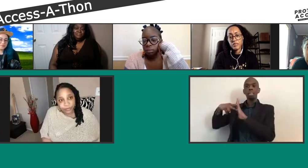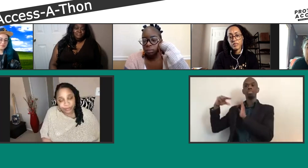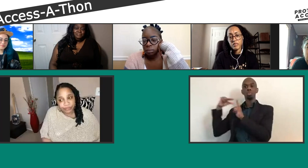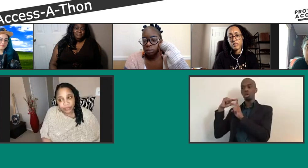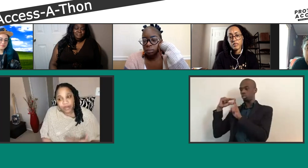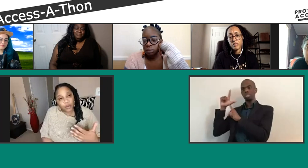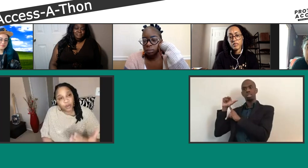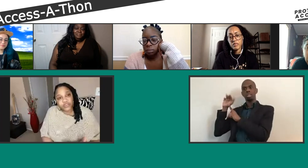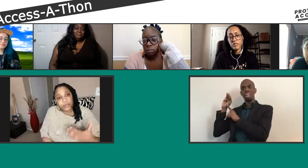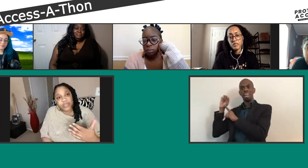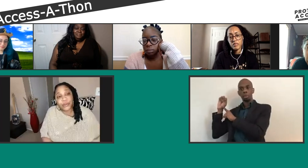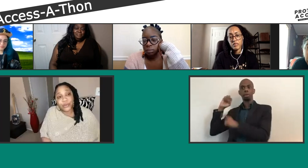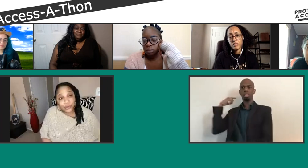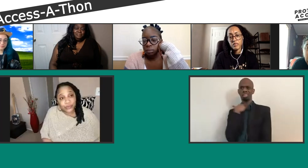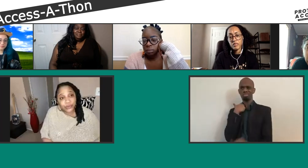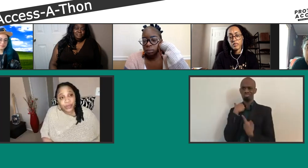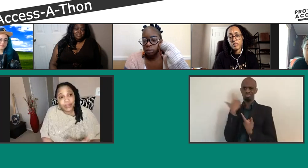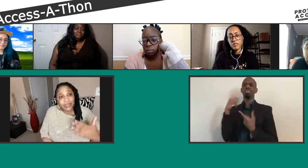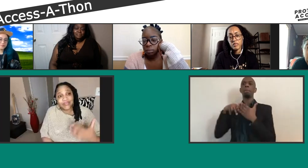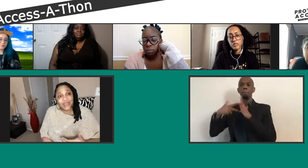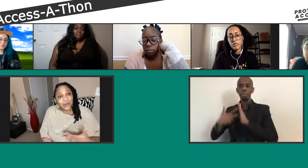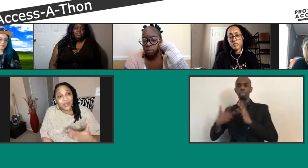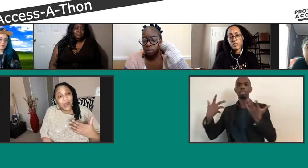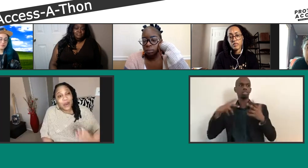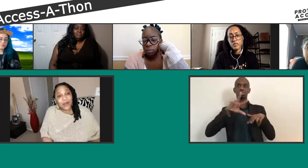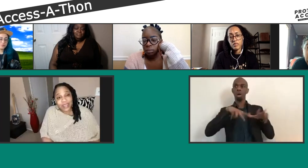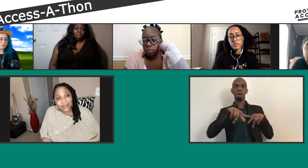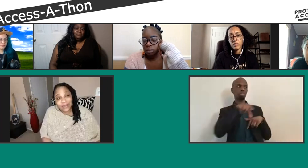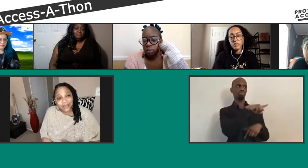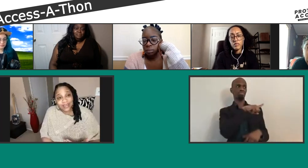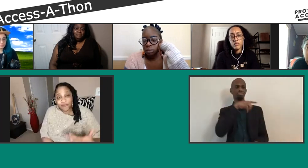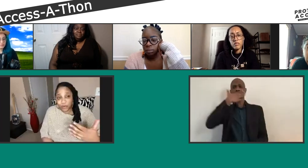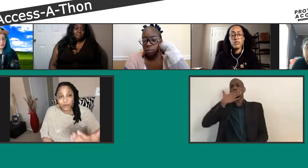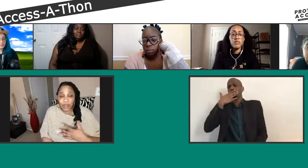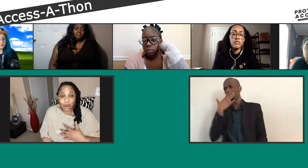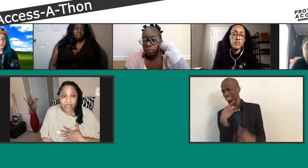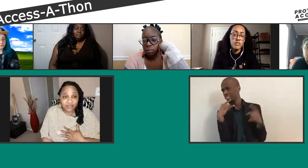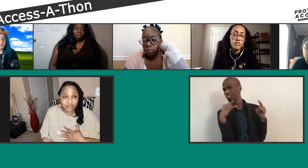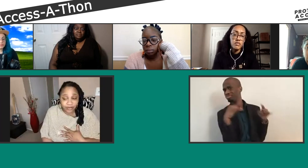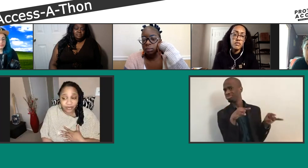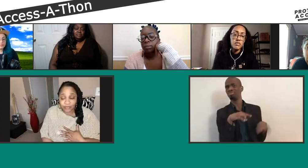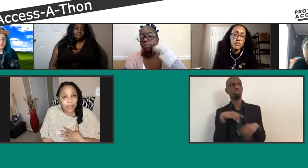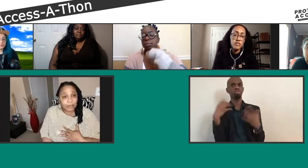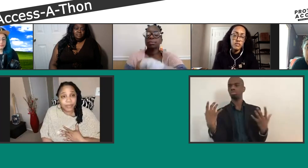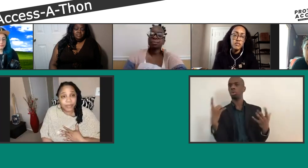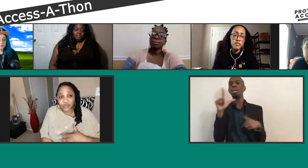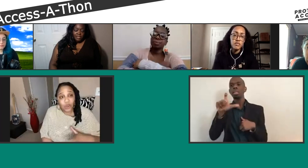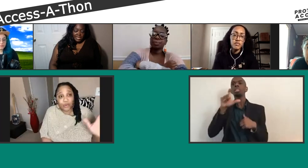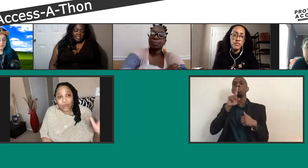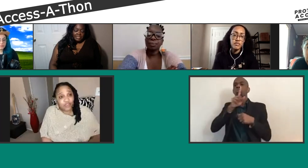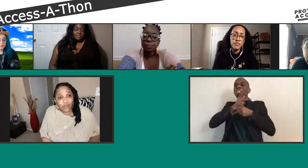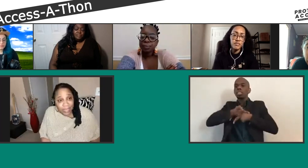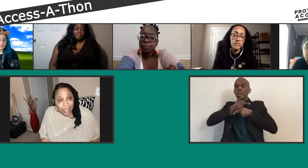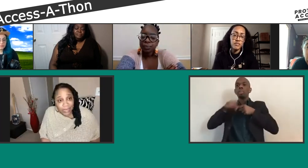of the words that we use because we are hurting, for one, we are hurting each other, right? Because